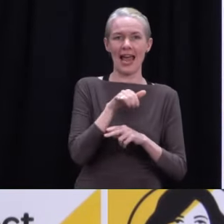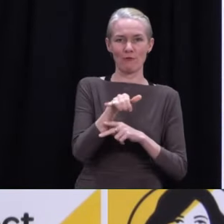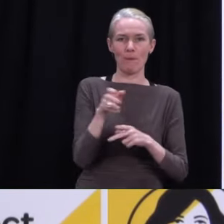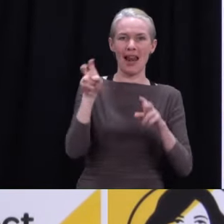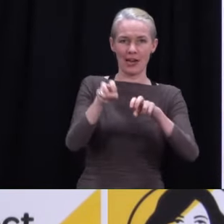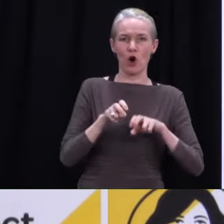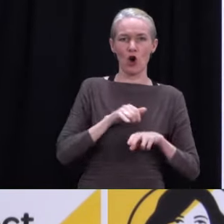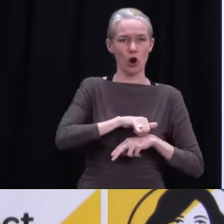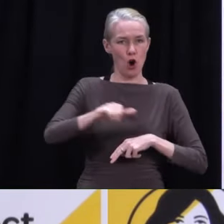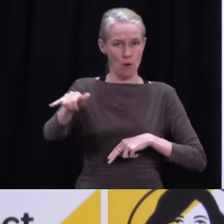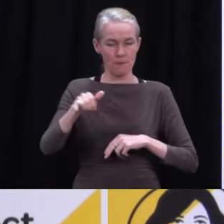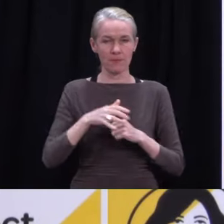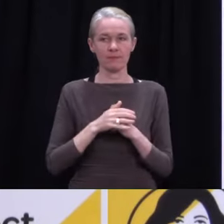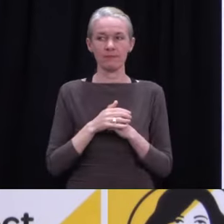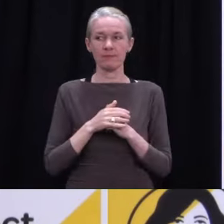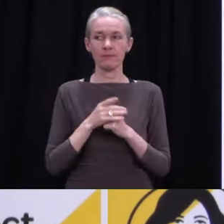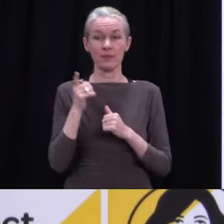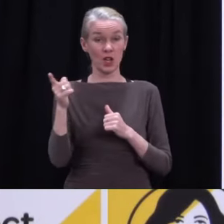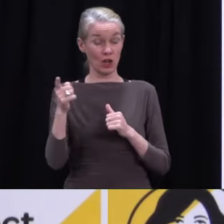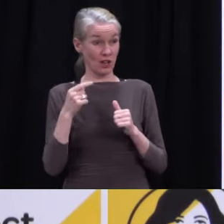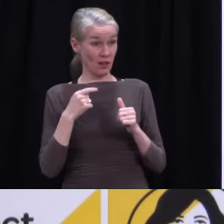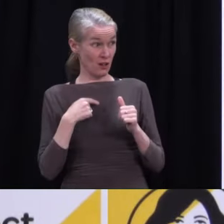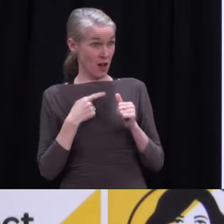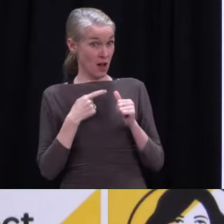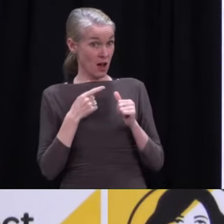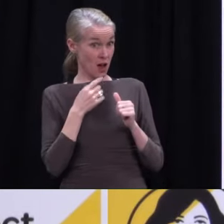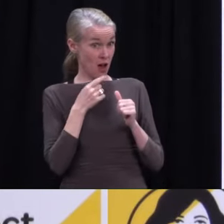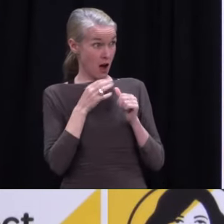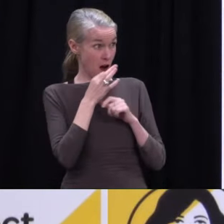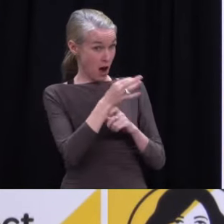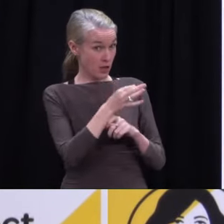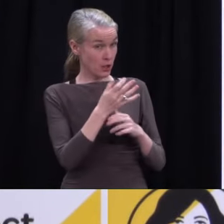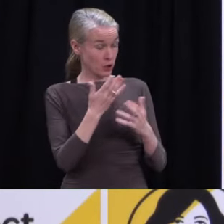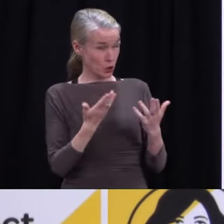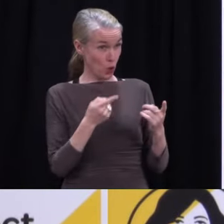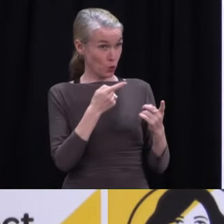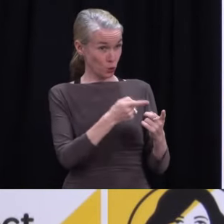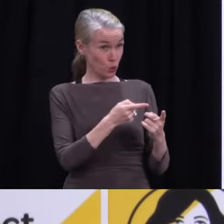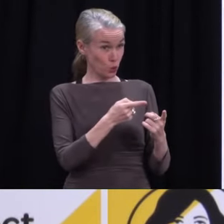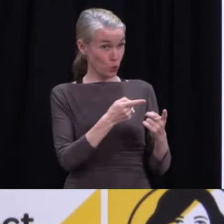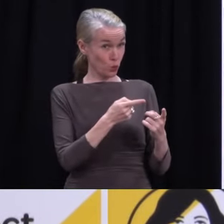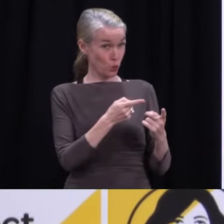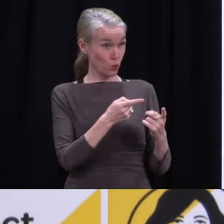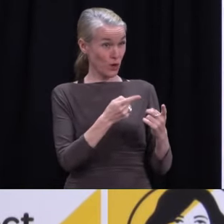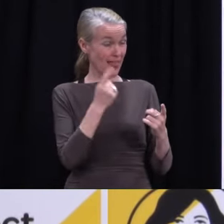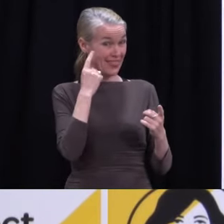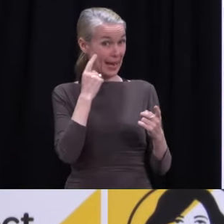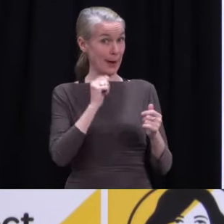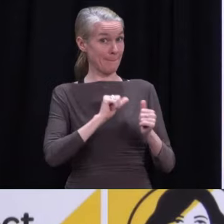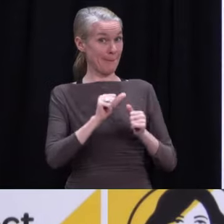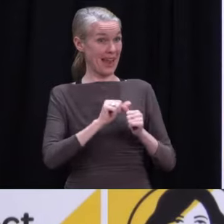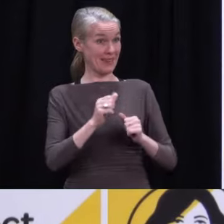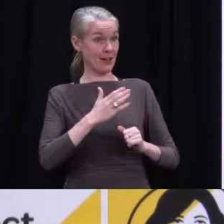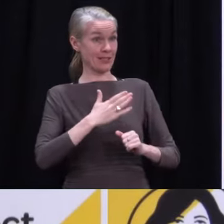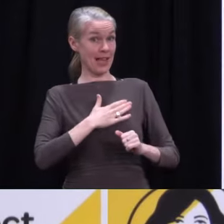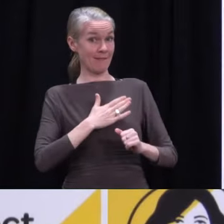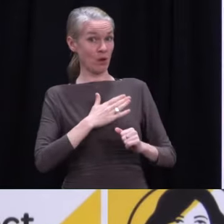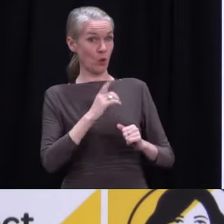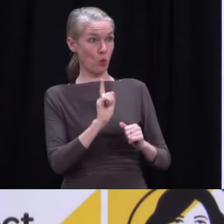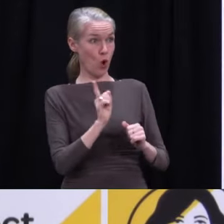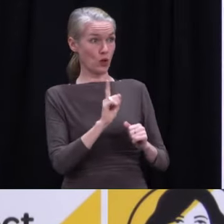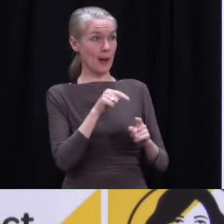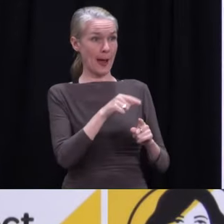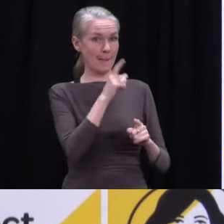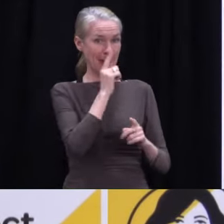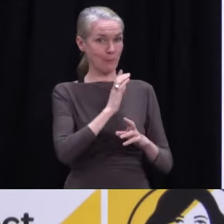not about getting the test back within the 72-hour period. It was about the state of the health system, guess, in New South Wales